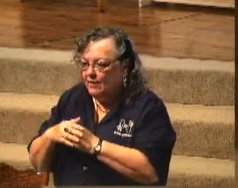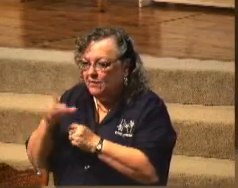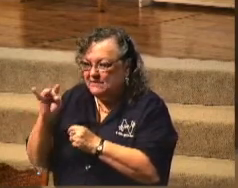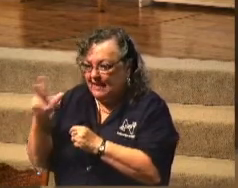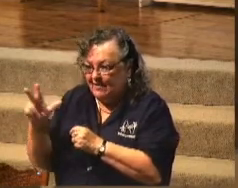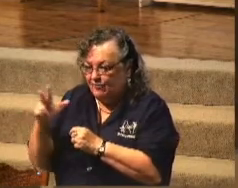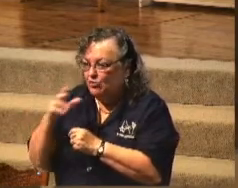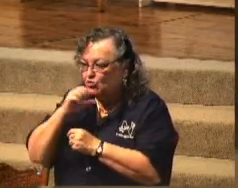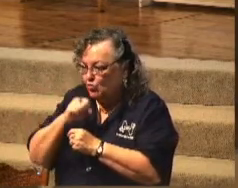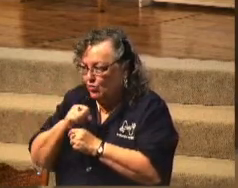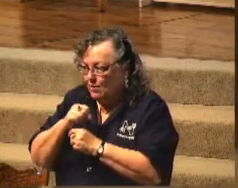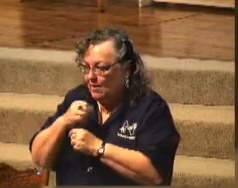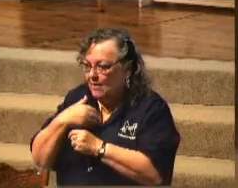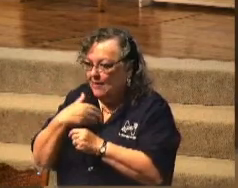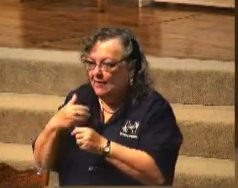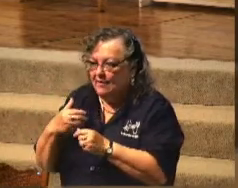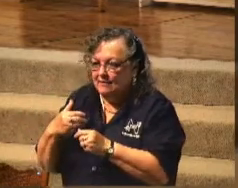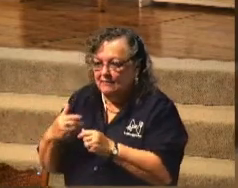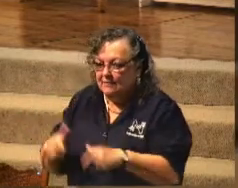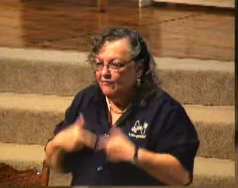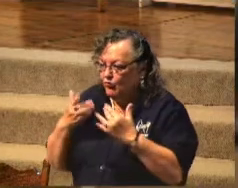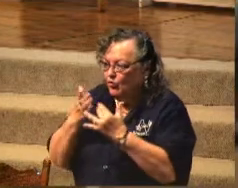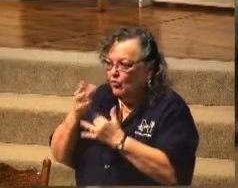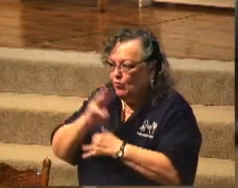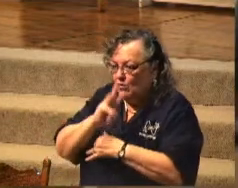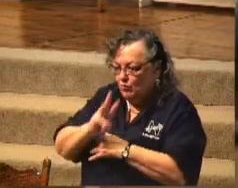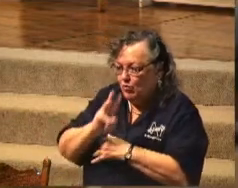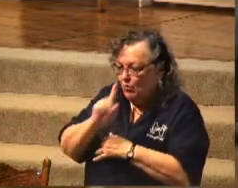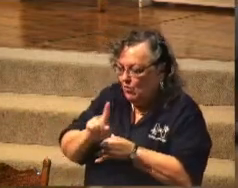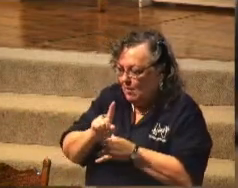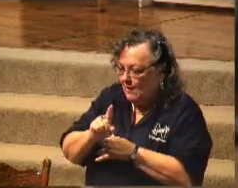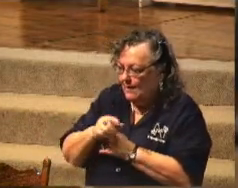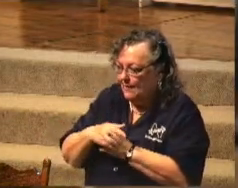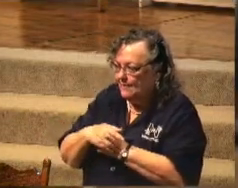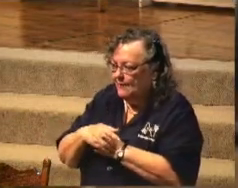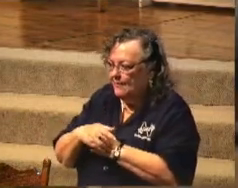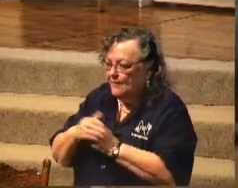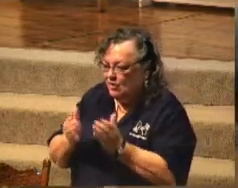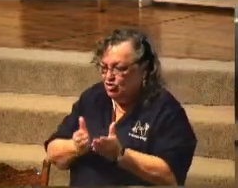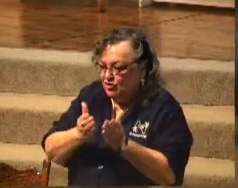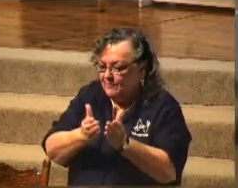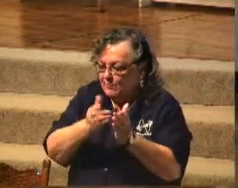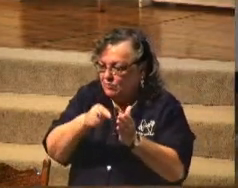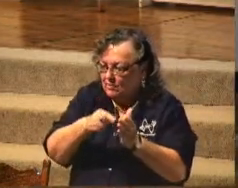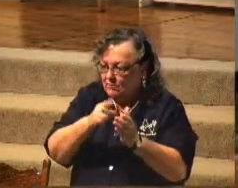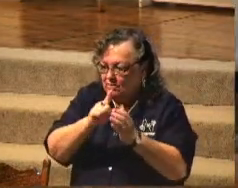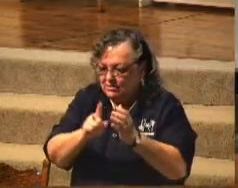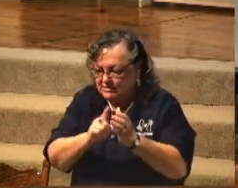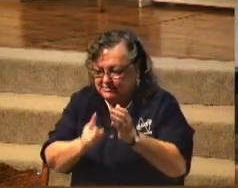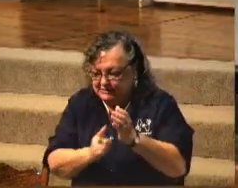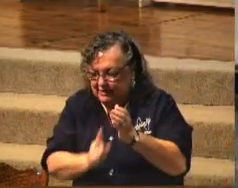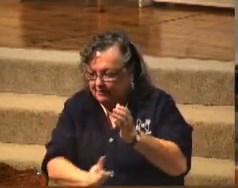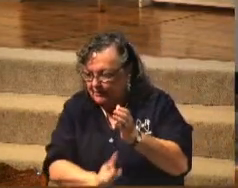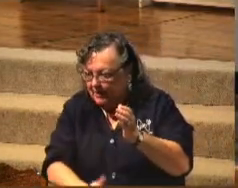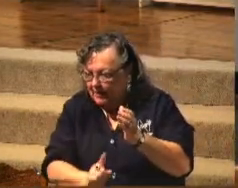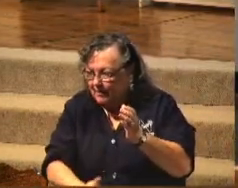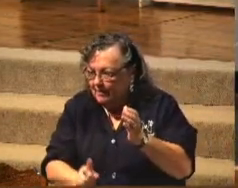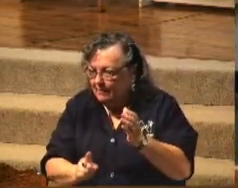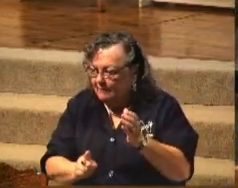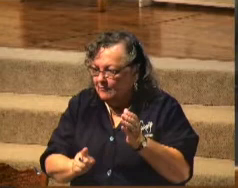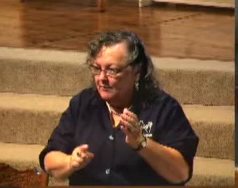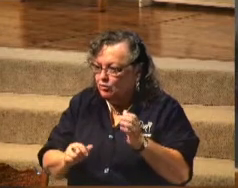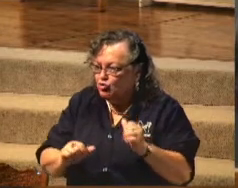He had survived World War I. His ship that he was on was sunk by a German U-boat.